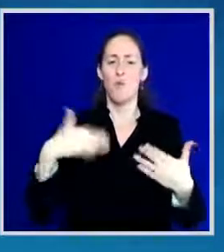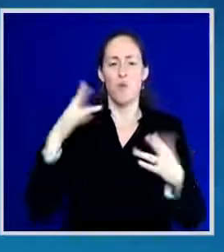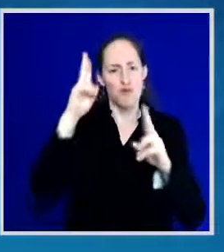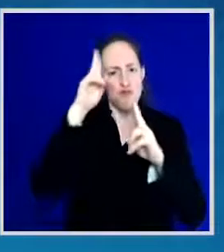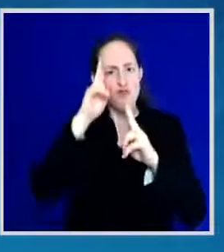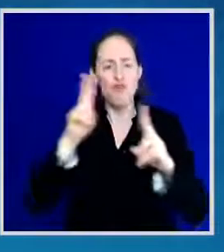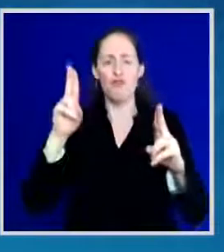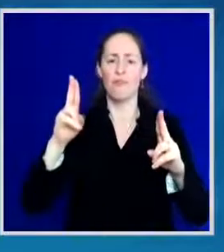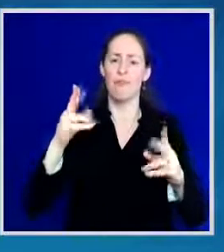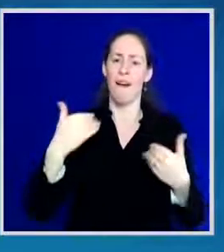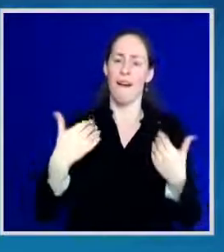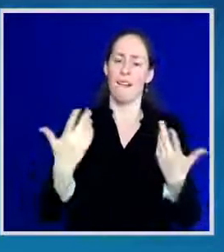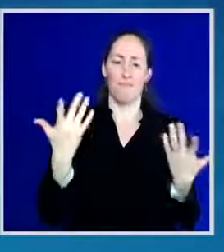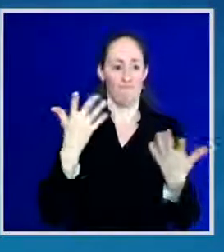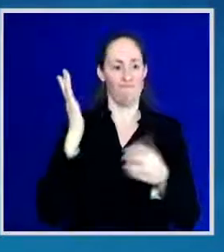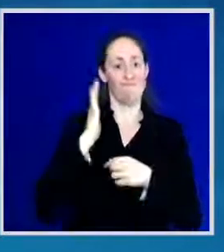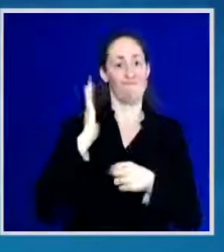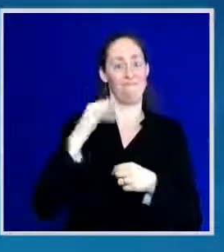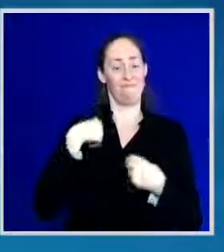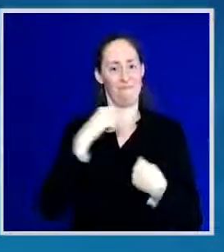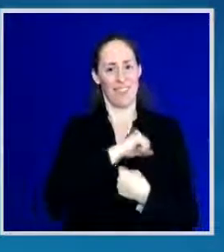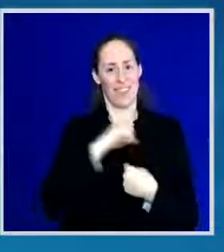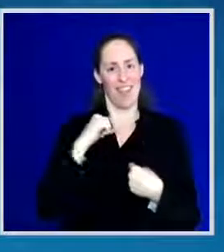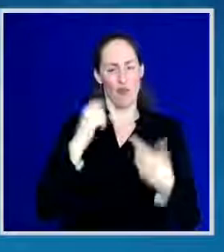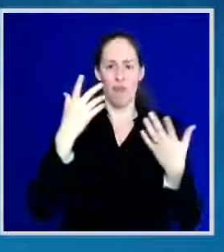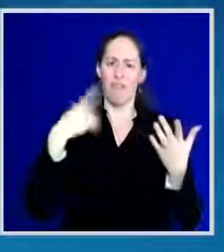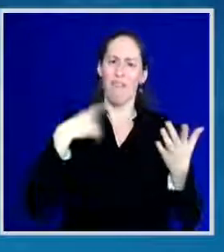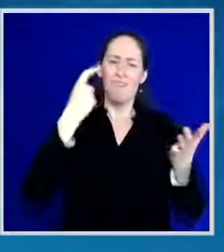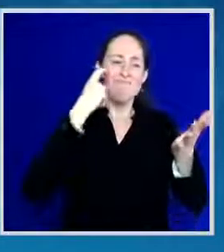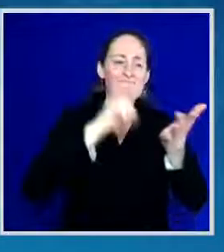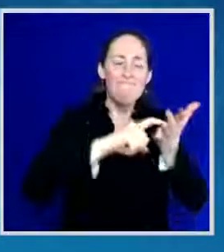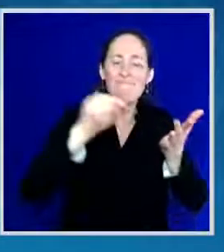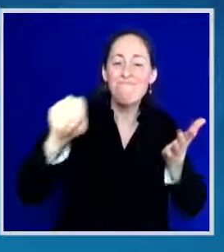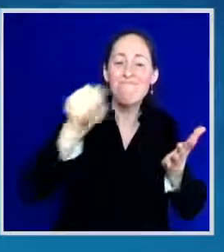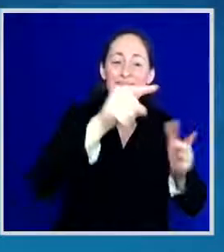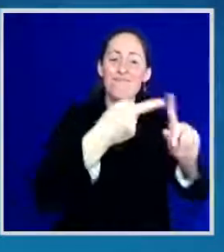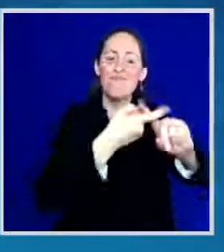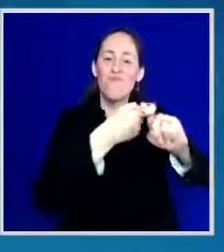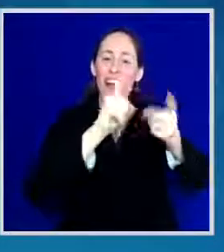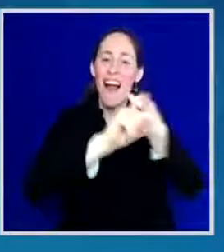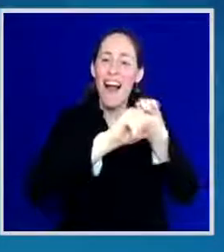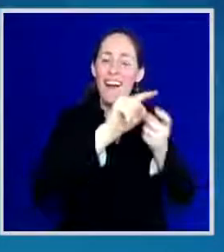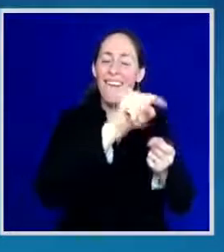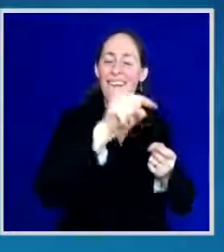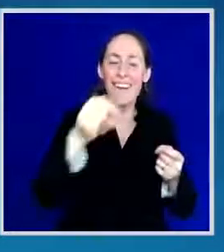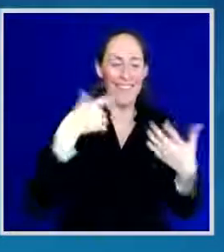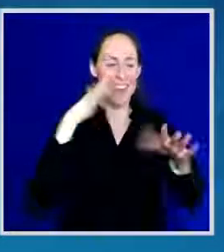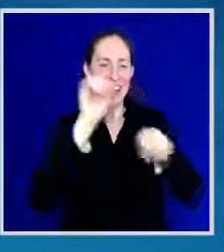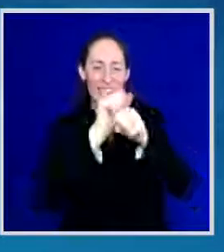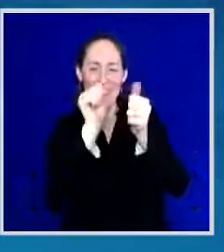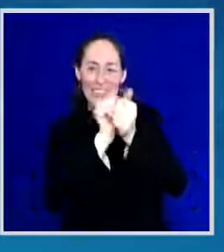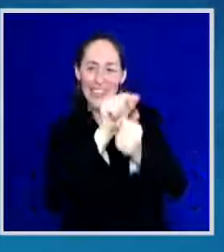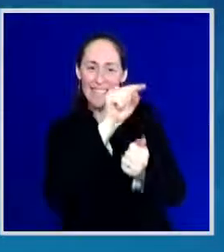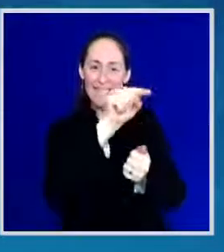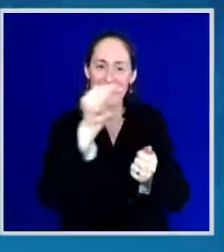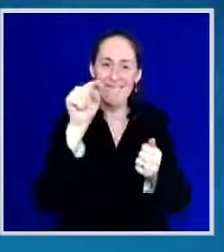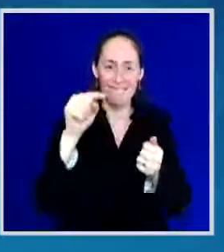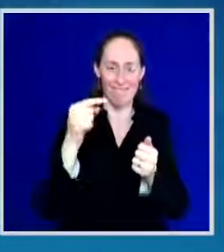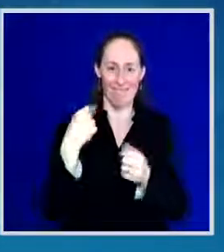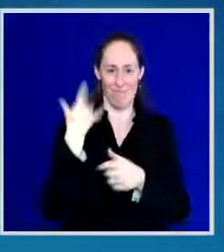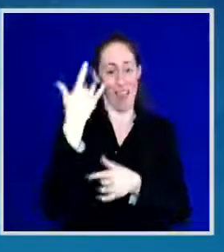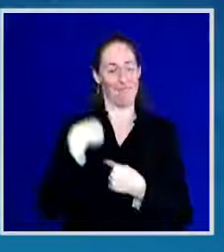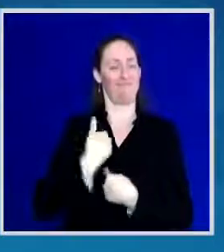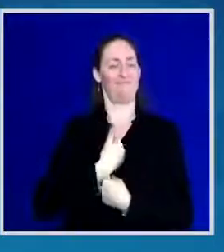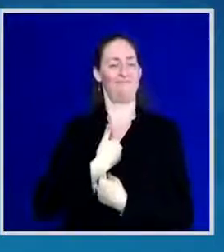some folks that are my friends. And I worked with them both for over the four years I was in the Senate. And that, of course, is